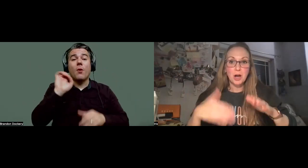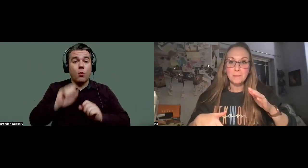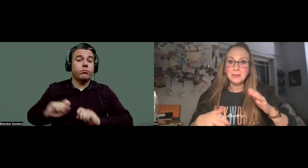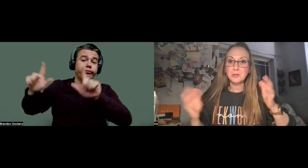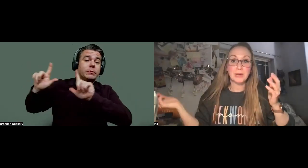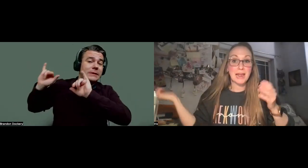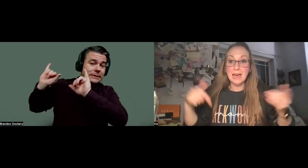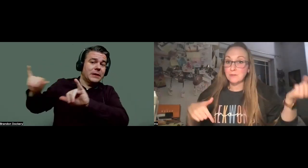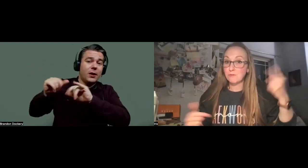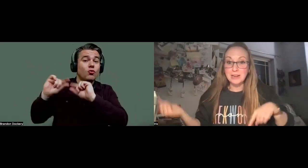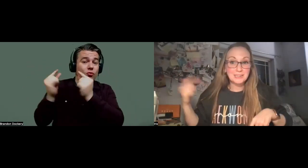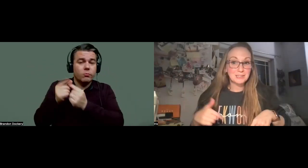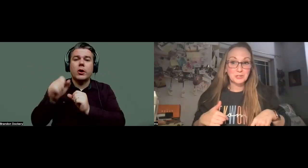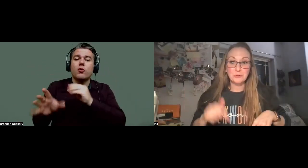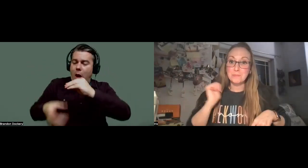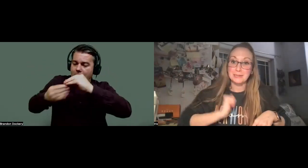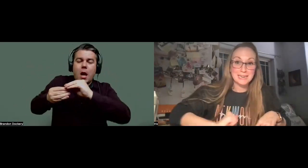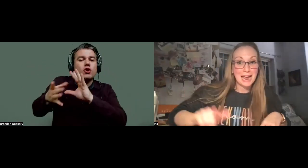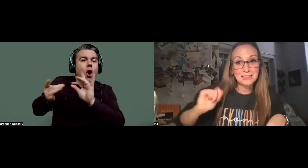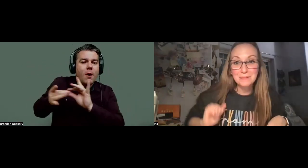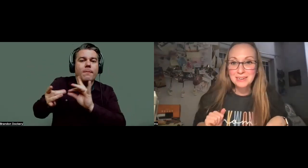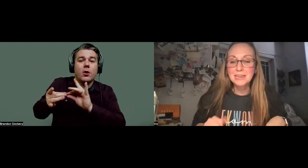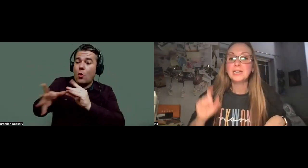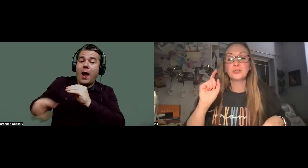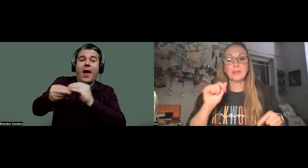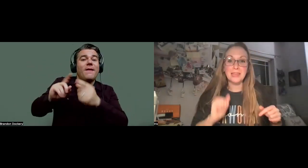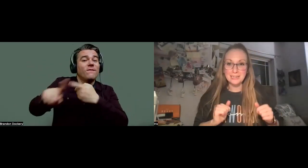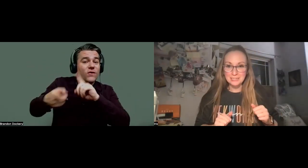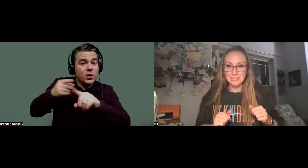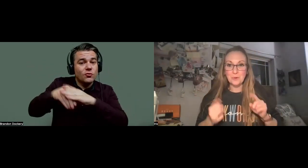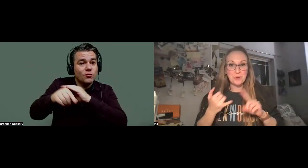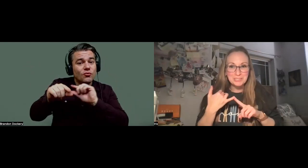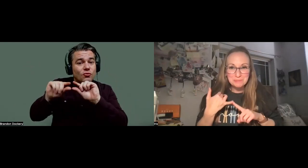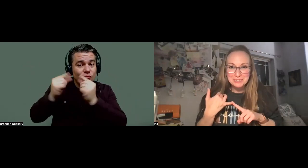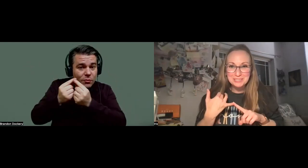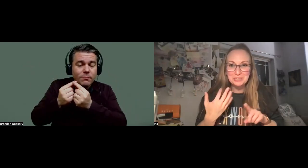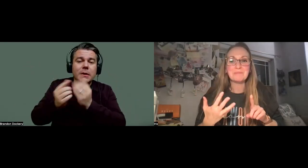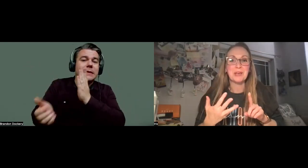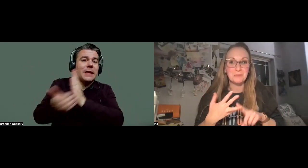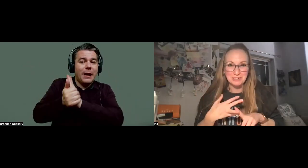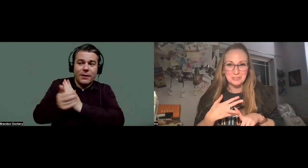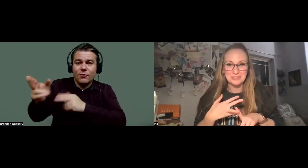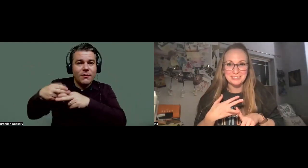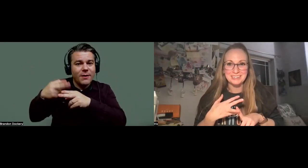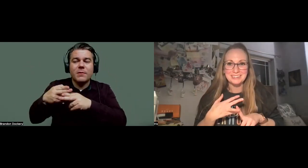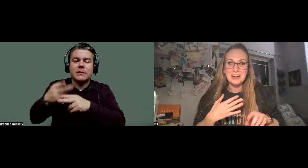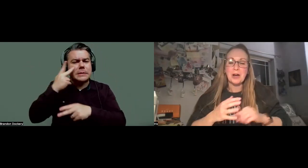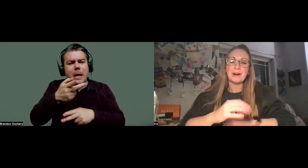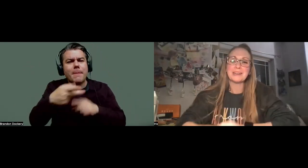up in our group. You can comment. You can add a friend to this group and tag them in it so that they can see what is Plexus and what